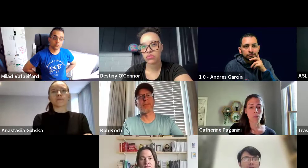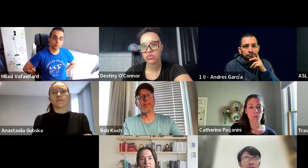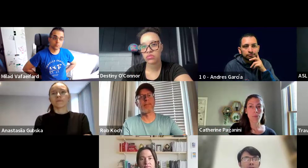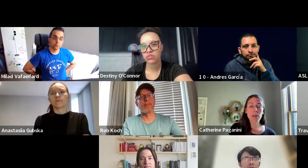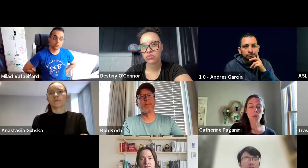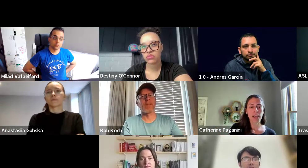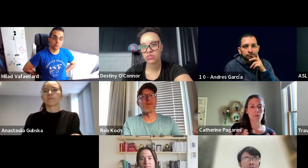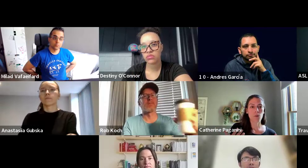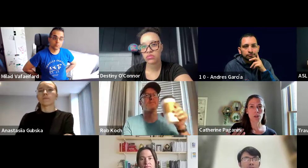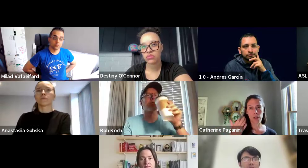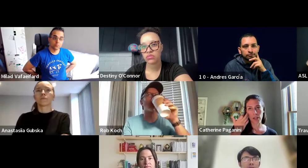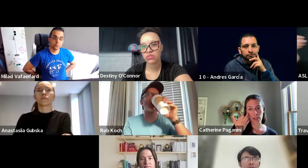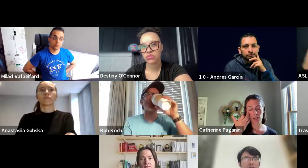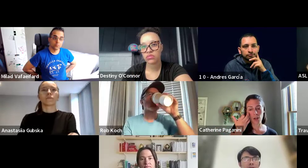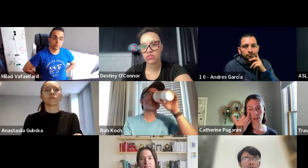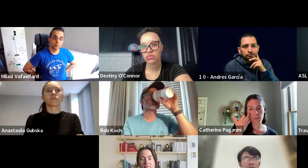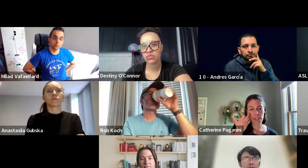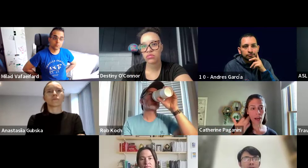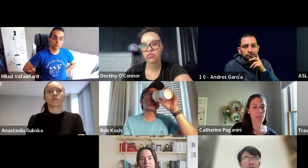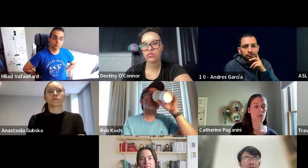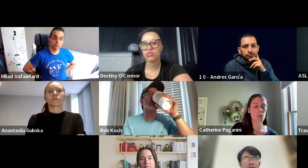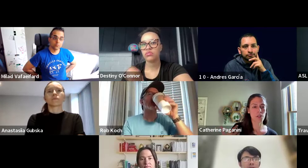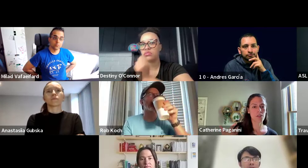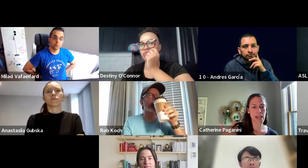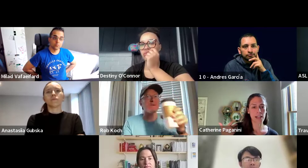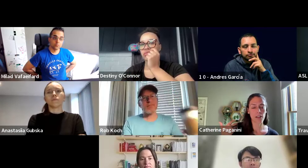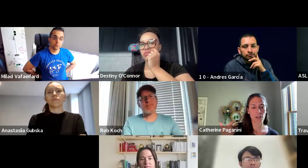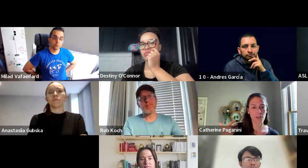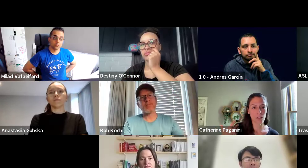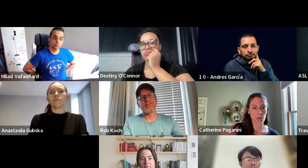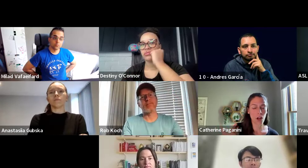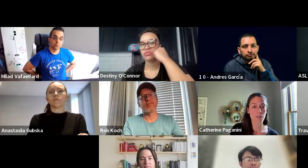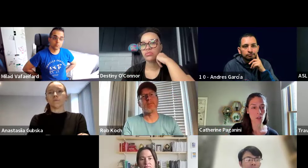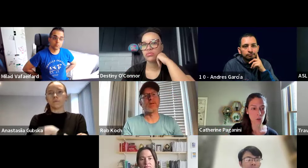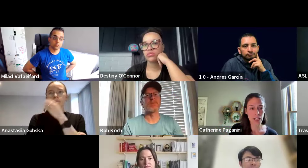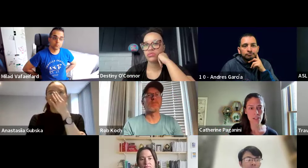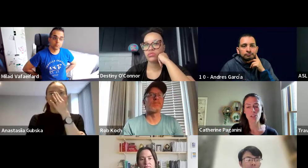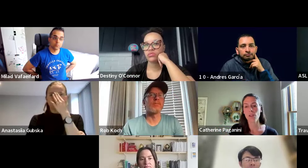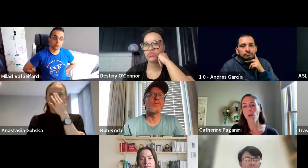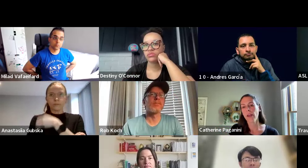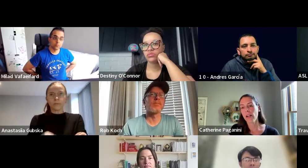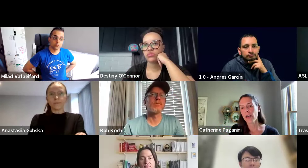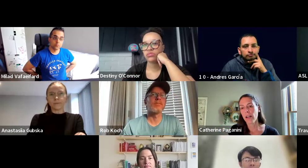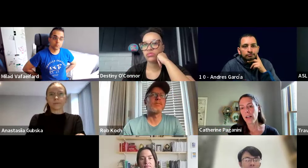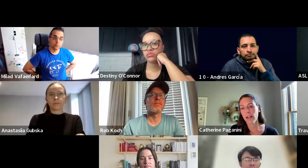people, like for the conference best practices, we should tag conference organizers.